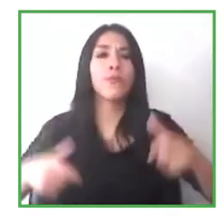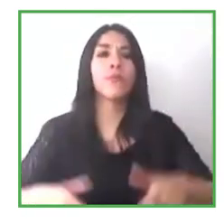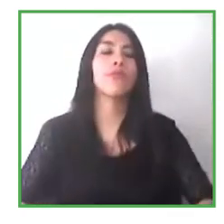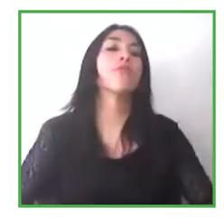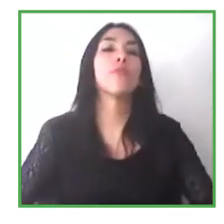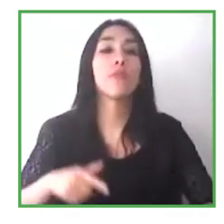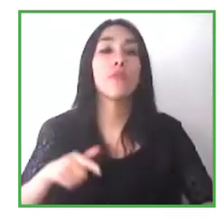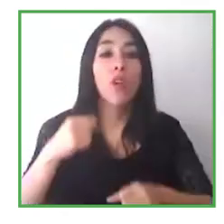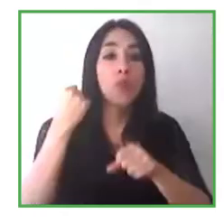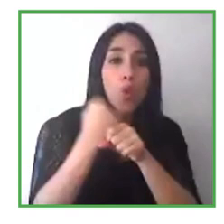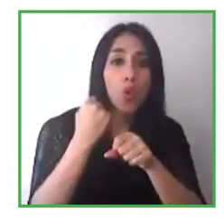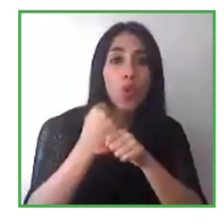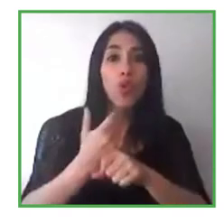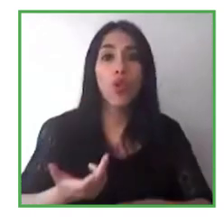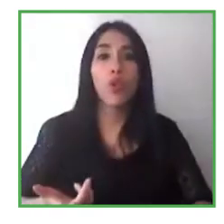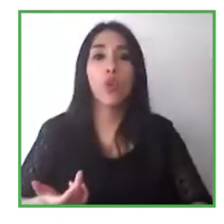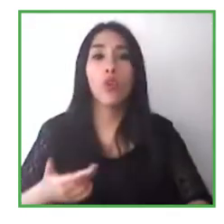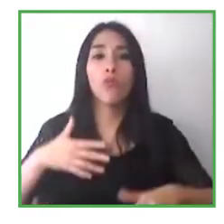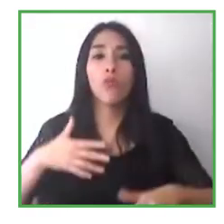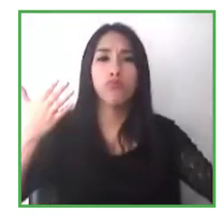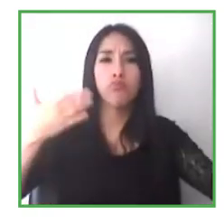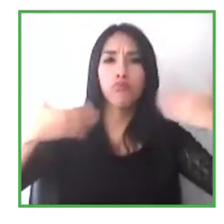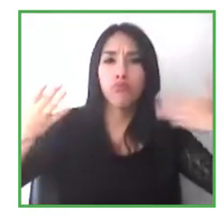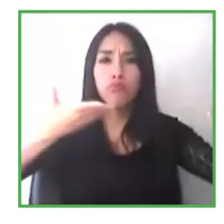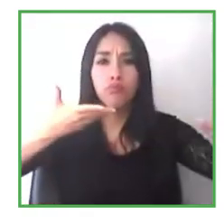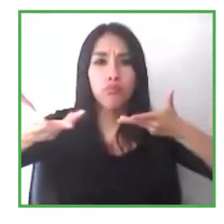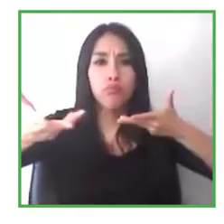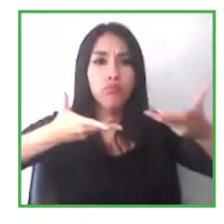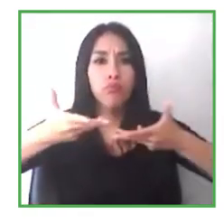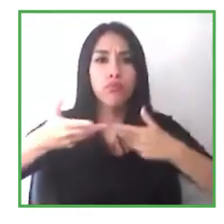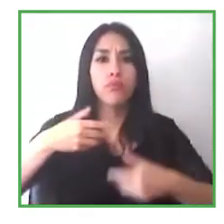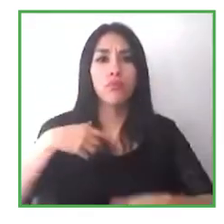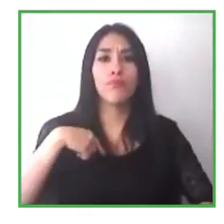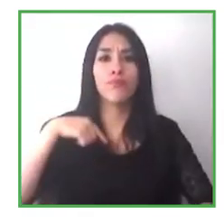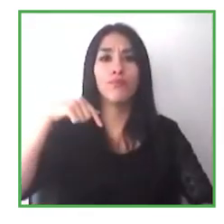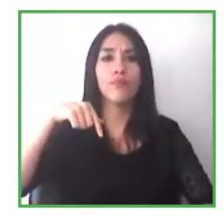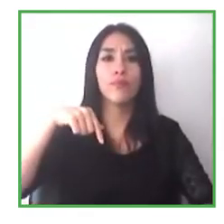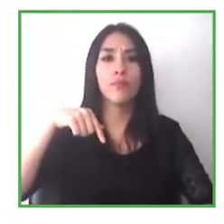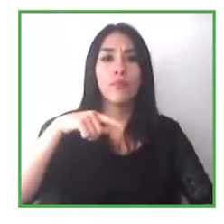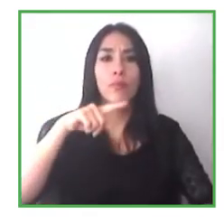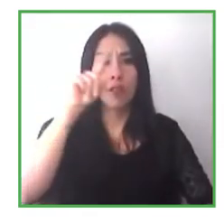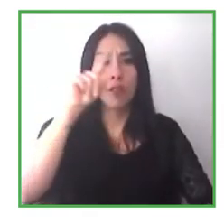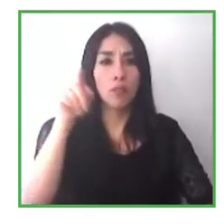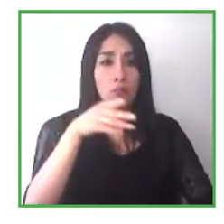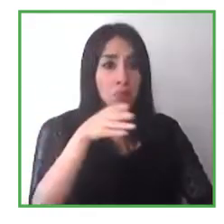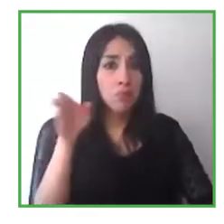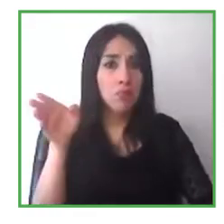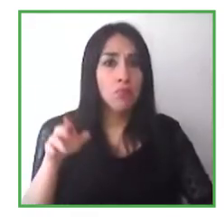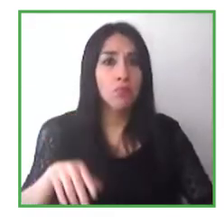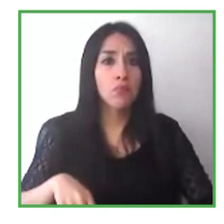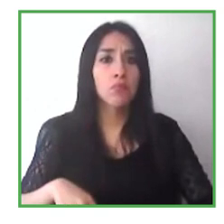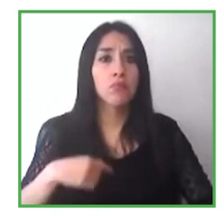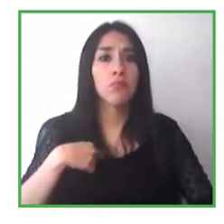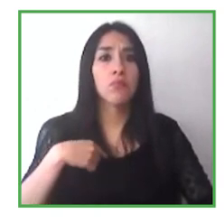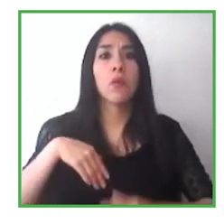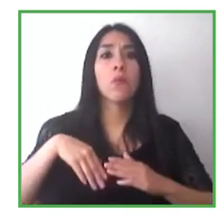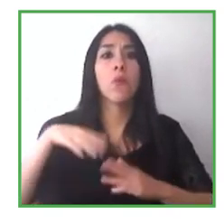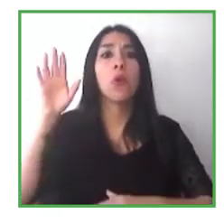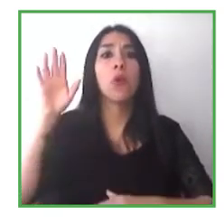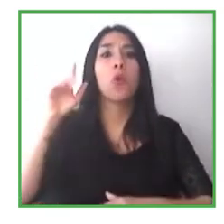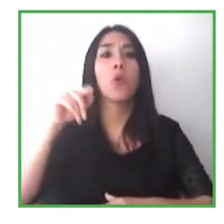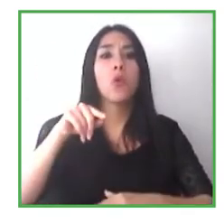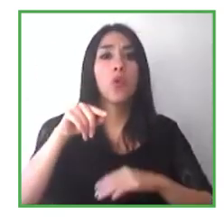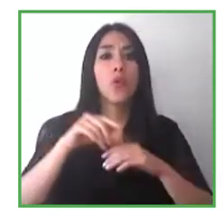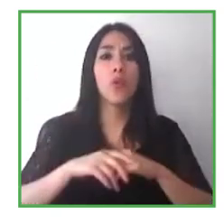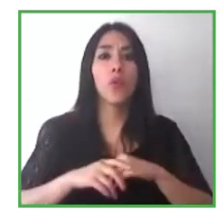of you quickly. But if you could give us your perspective on how COVID has changed your work. So what are you doing differently?